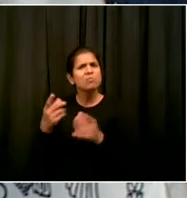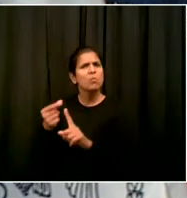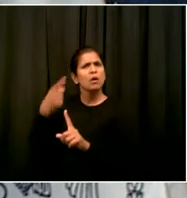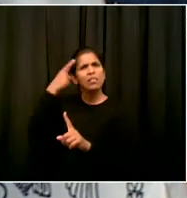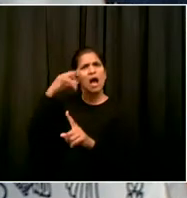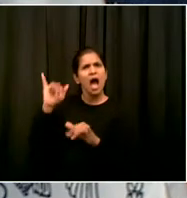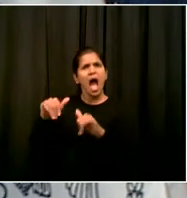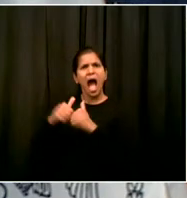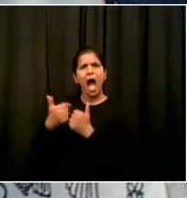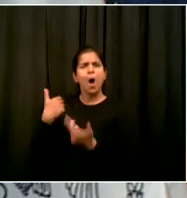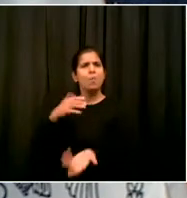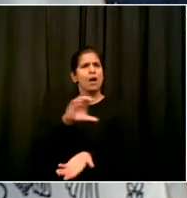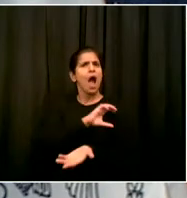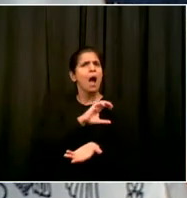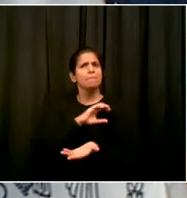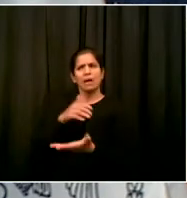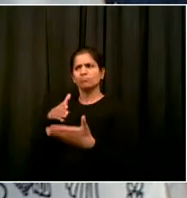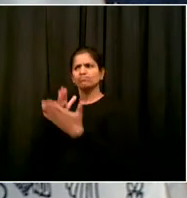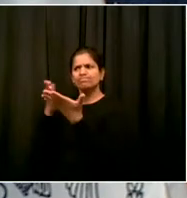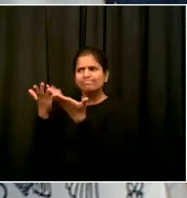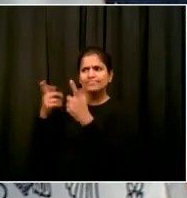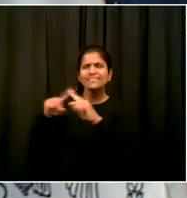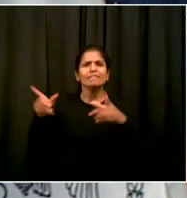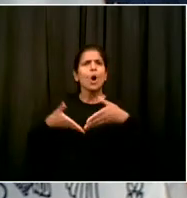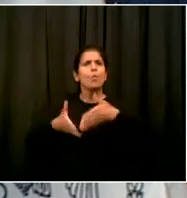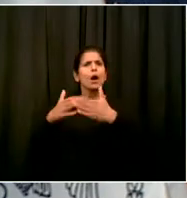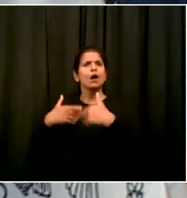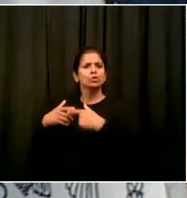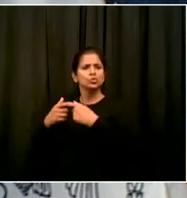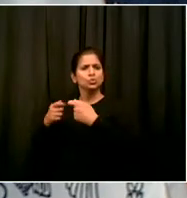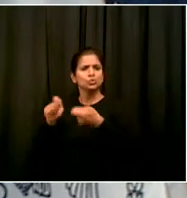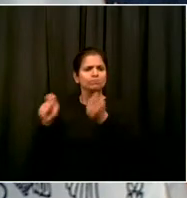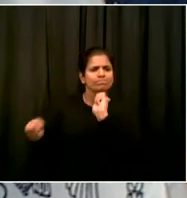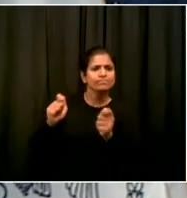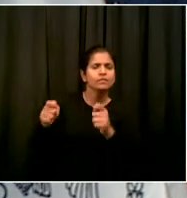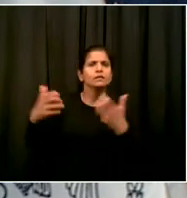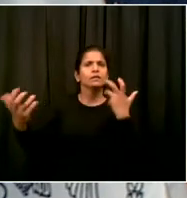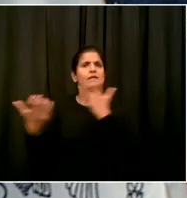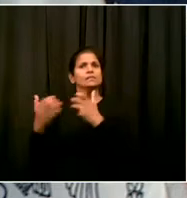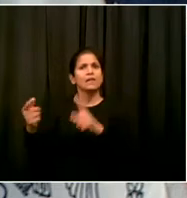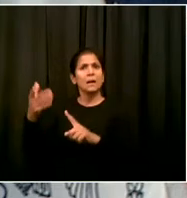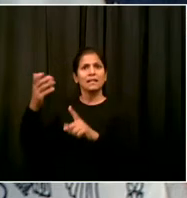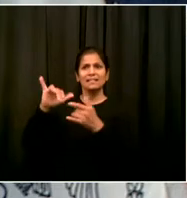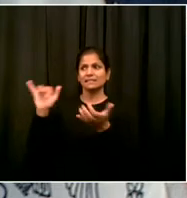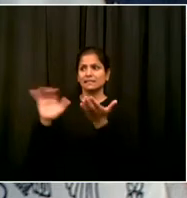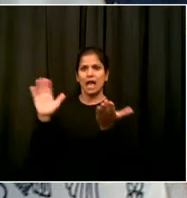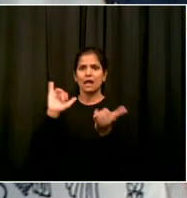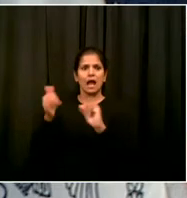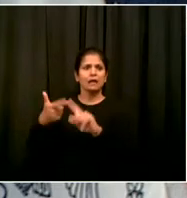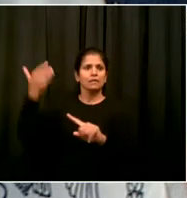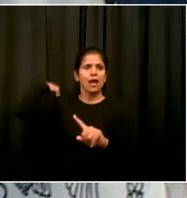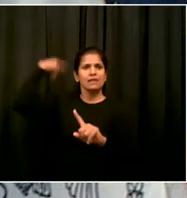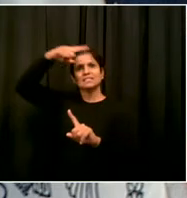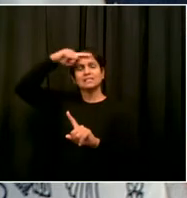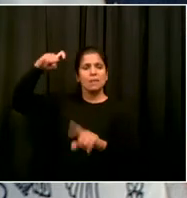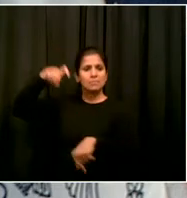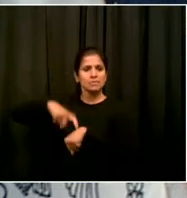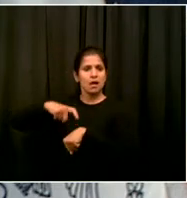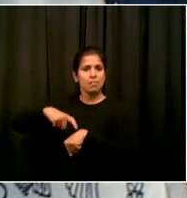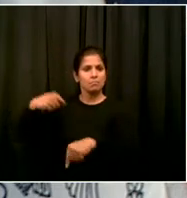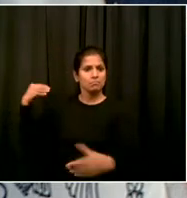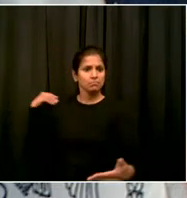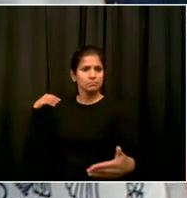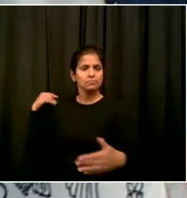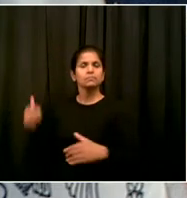we always are trying to learn and do better, Julia. Absolutely. A lot of what happened in June was peaceful protests